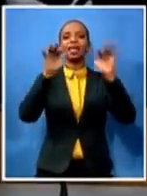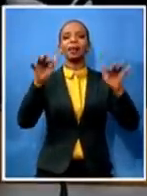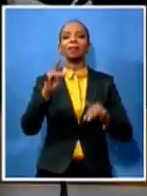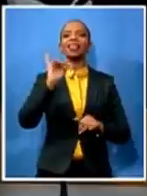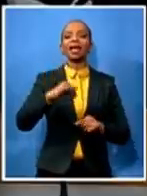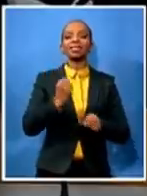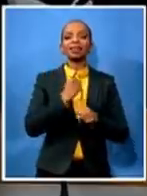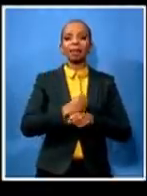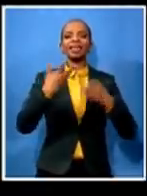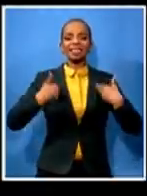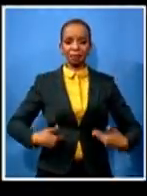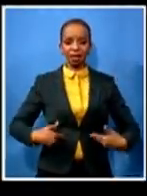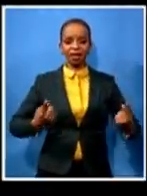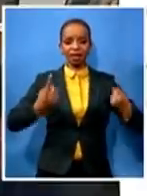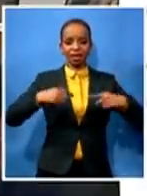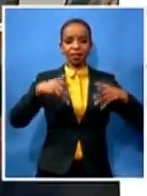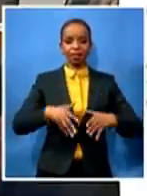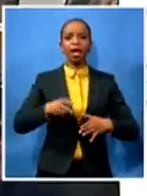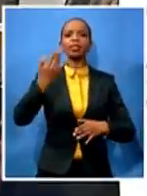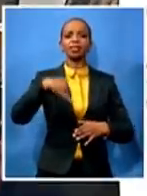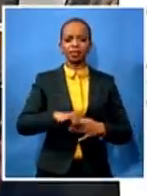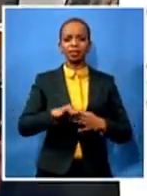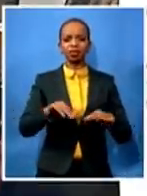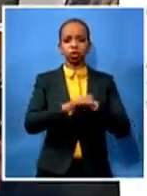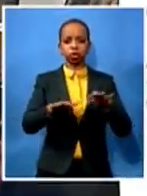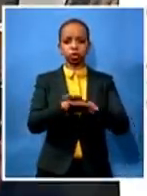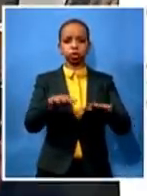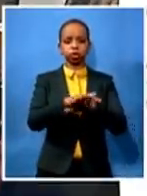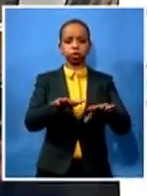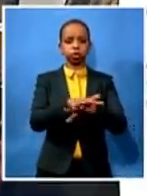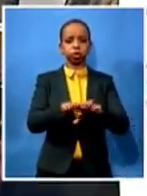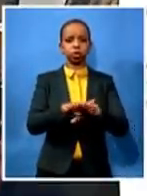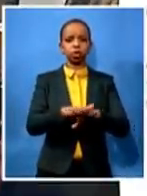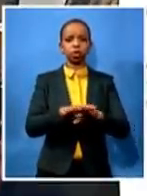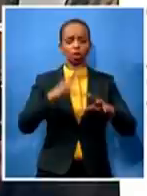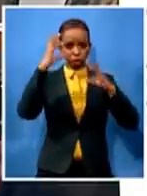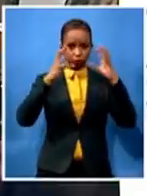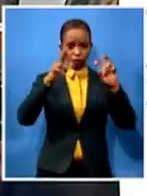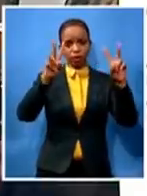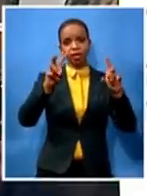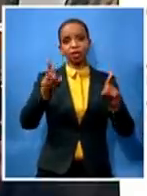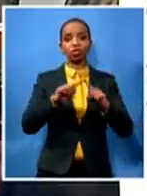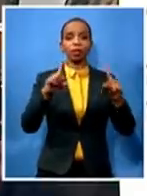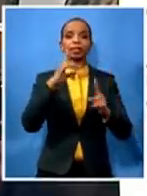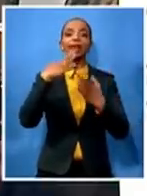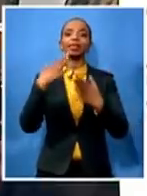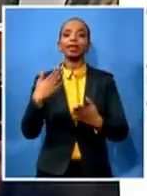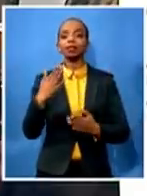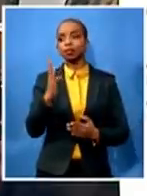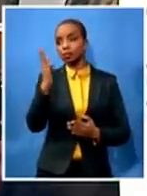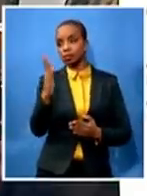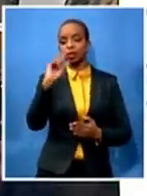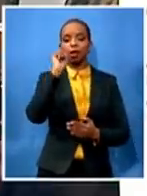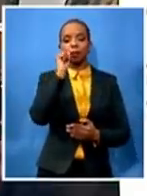confusing matters but thanks to mr nixon who actually confirms that some of the things that are said here do not actually stand ground